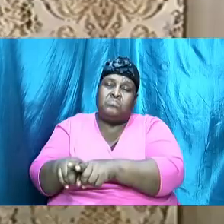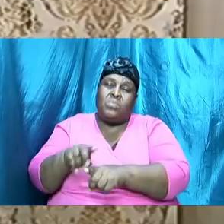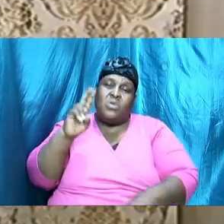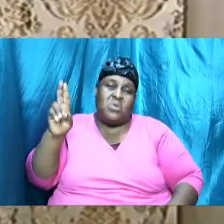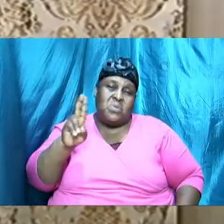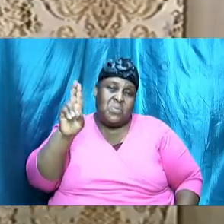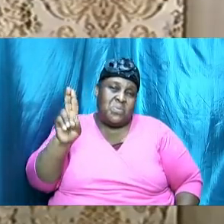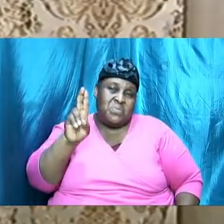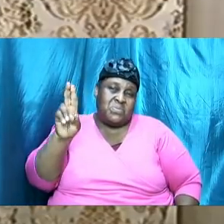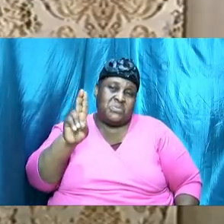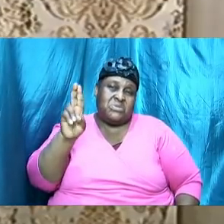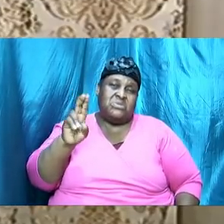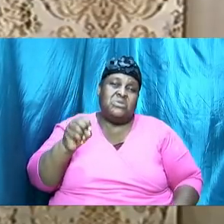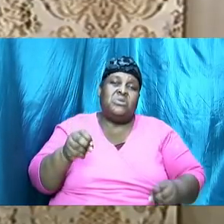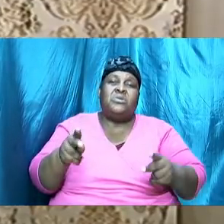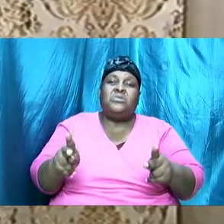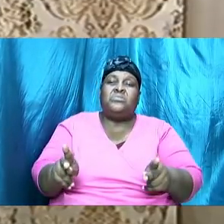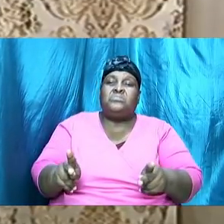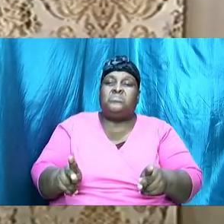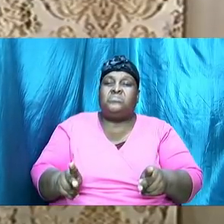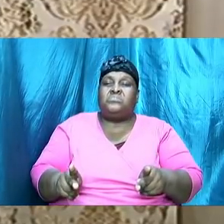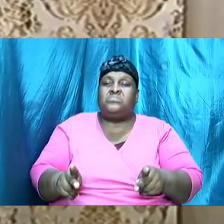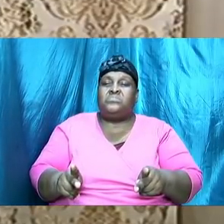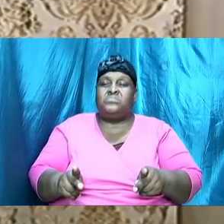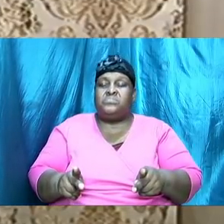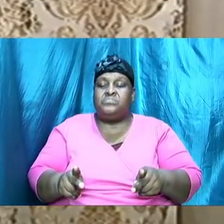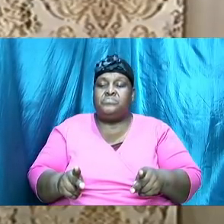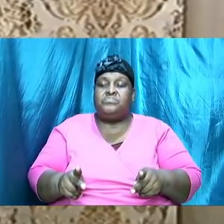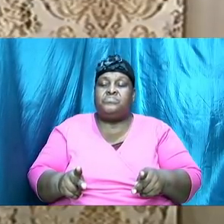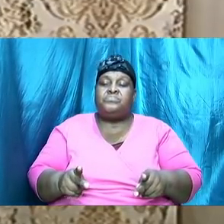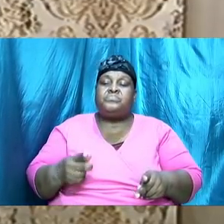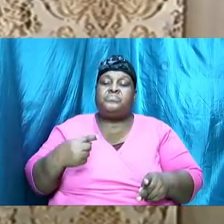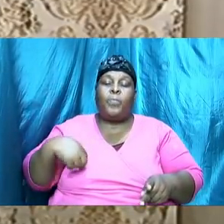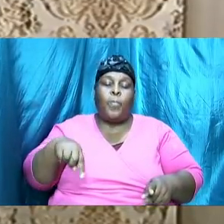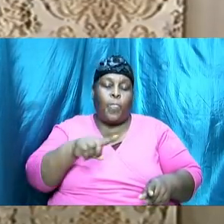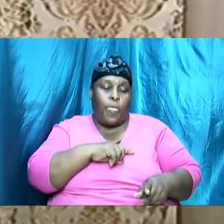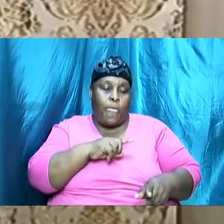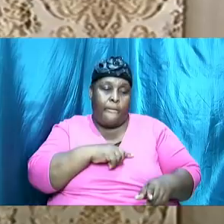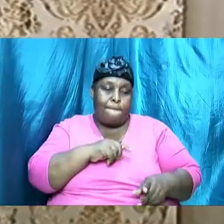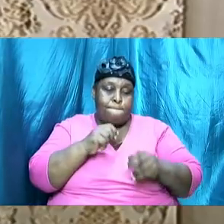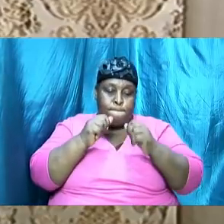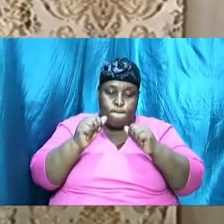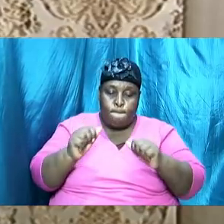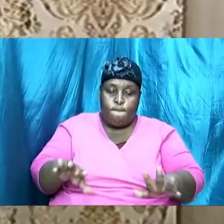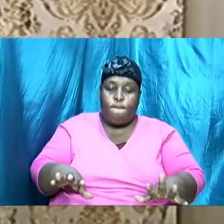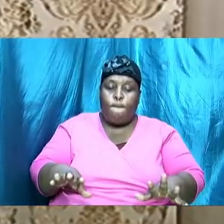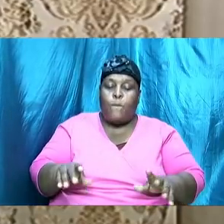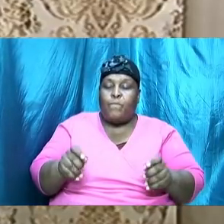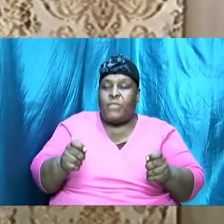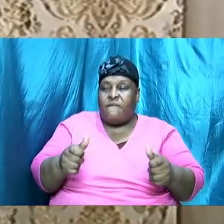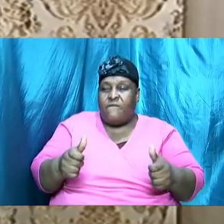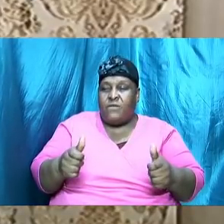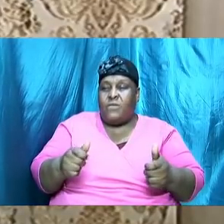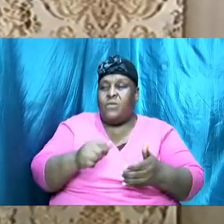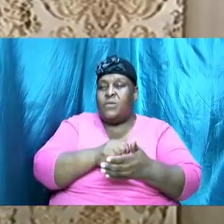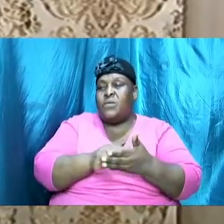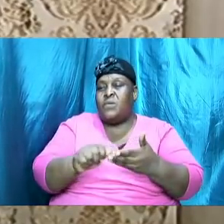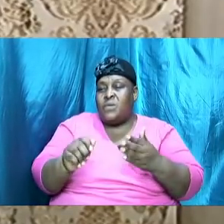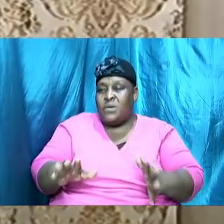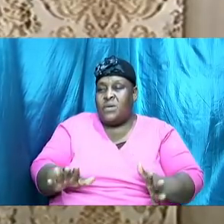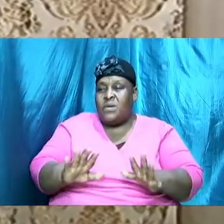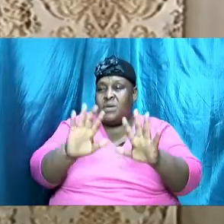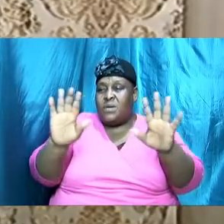use the opportunity we did bless a few of our sins on